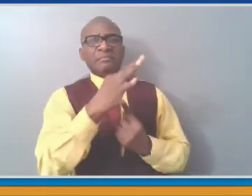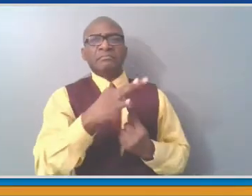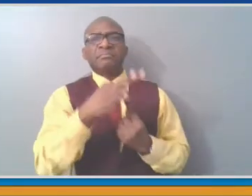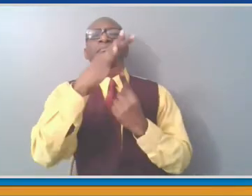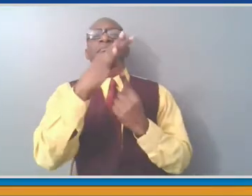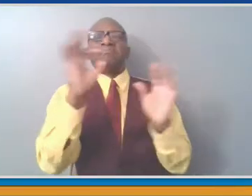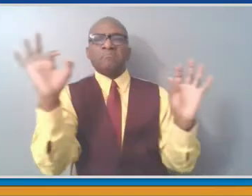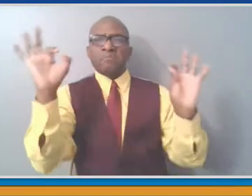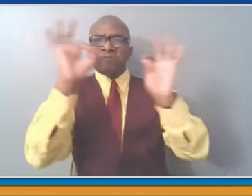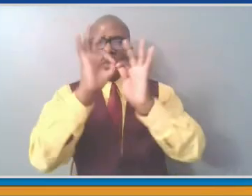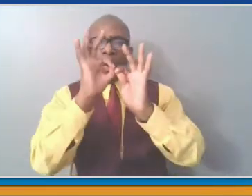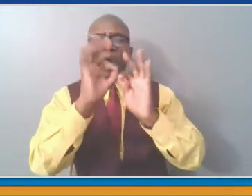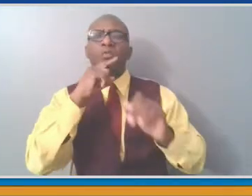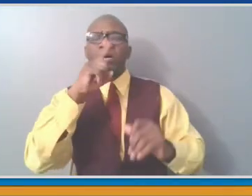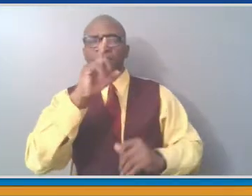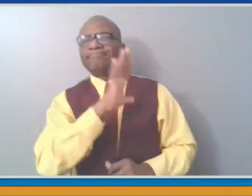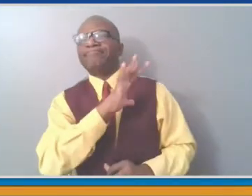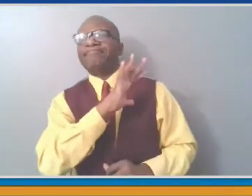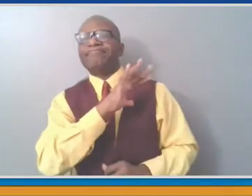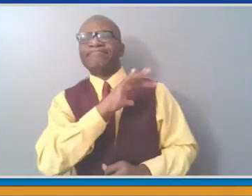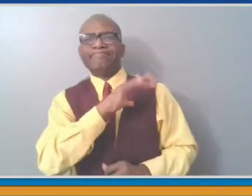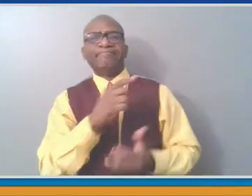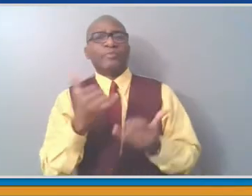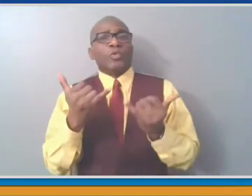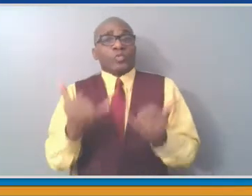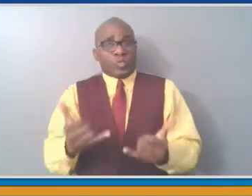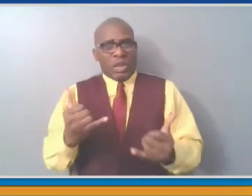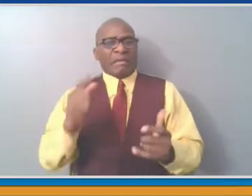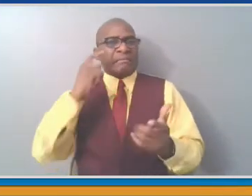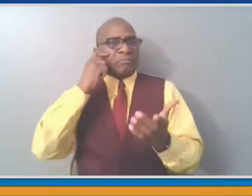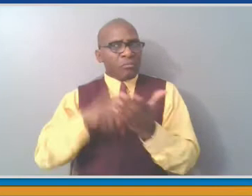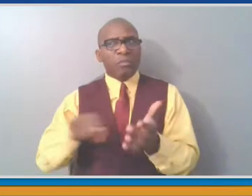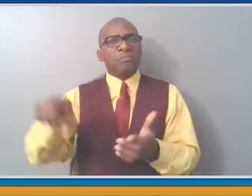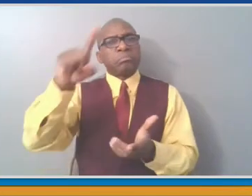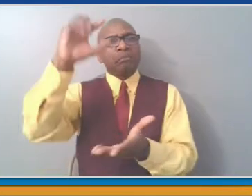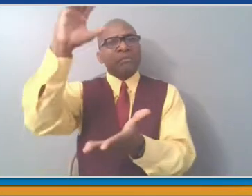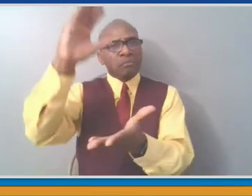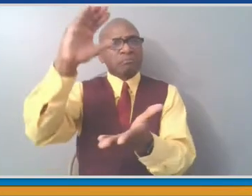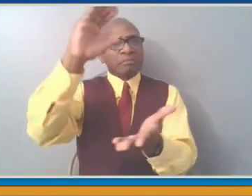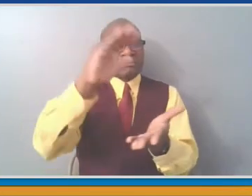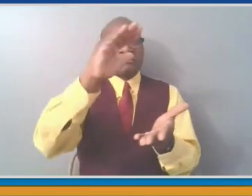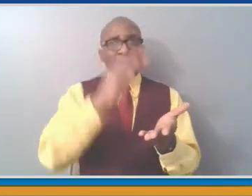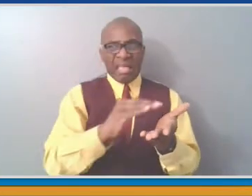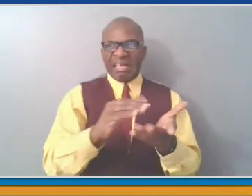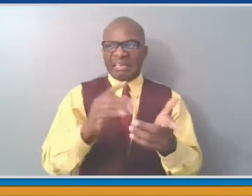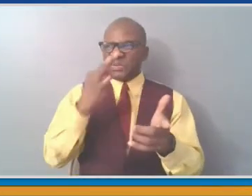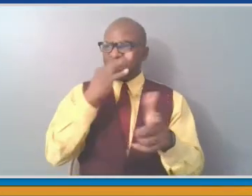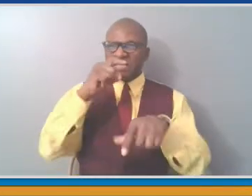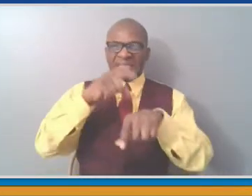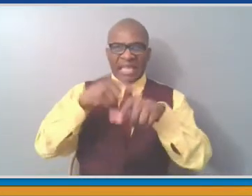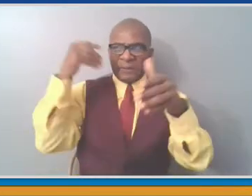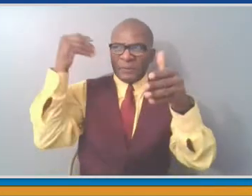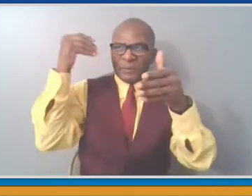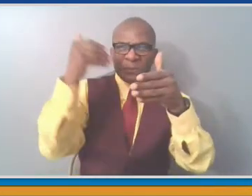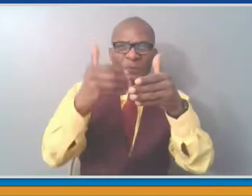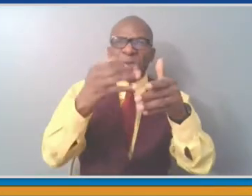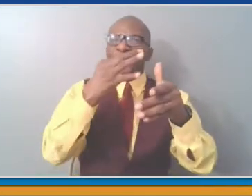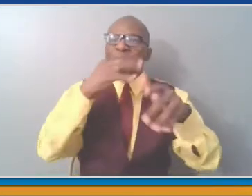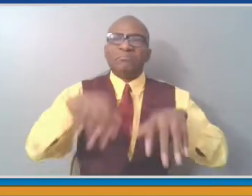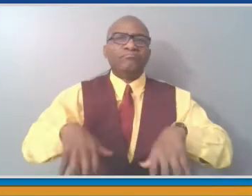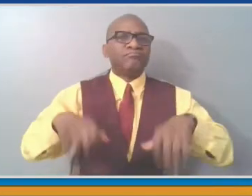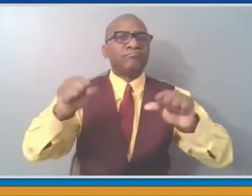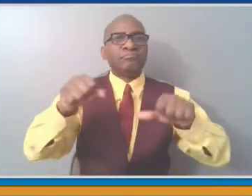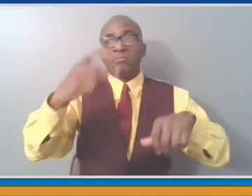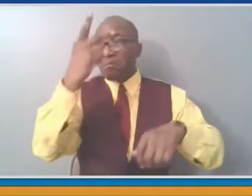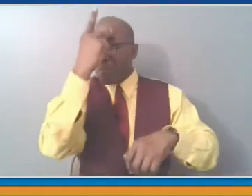Plains. But hopefully, we'll get some very good news from the state soon. When we do, we'll have a nice announcement. We'll come down to your shop. We'll make the announcement in New Rochelle.